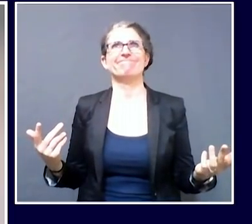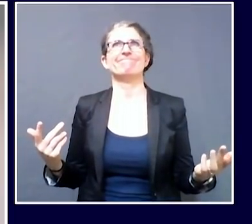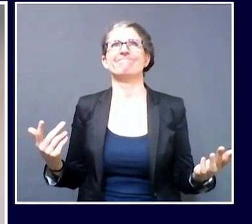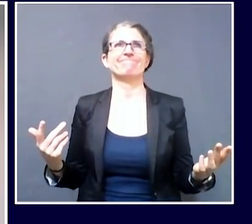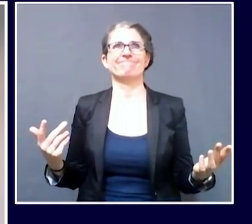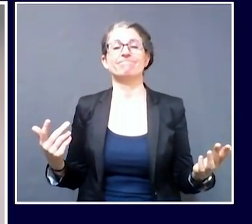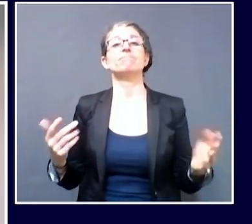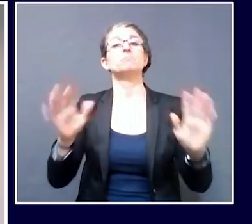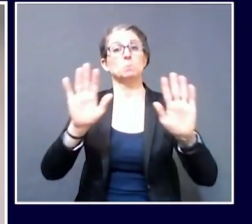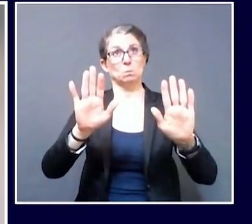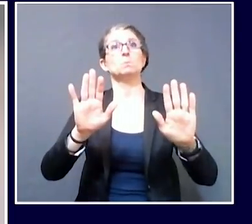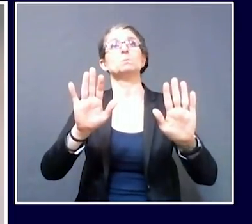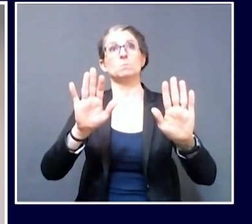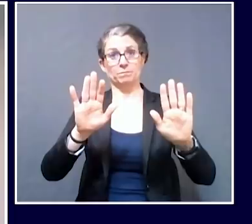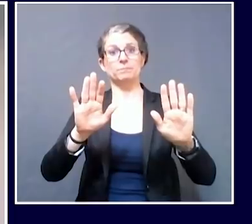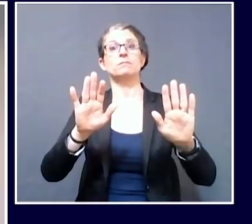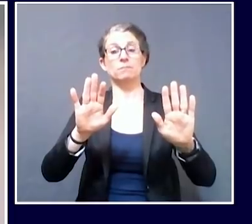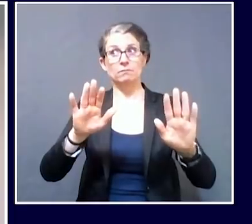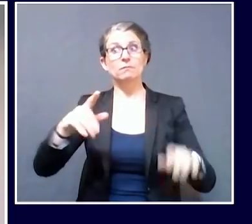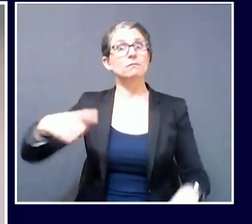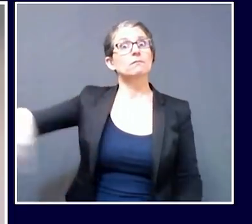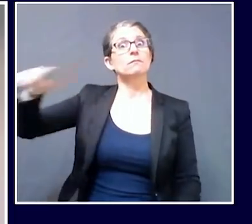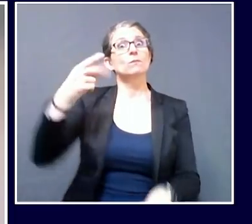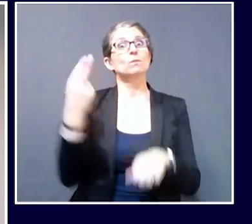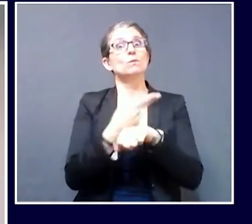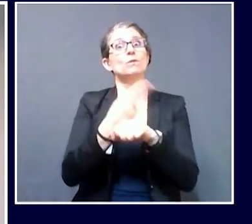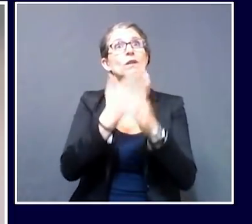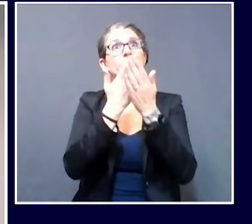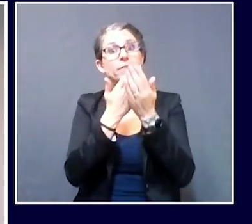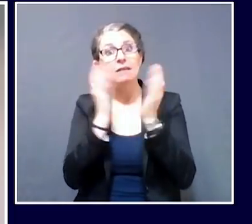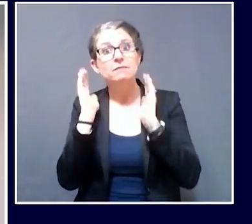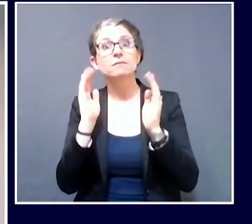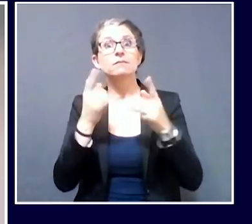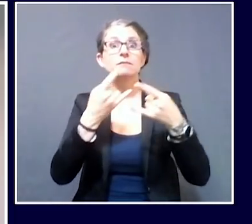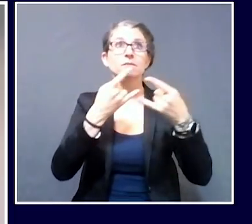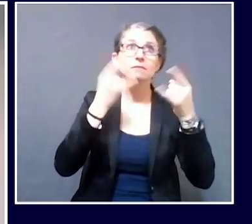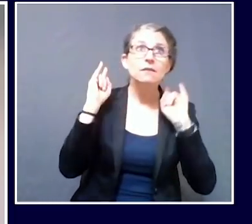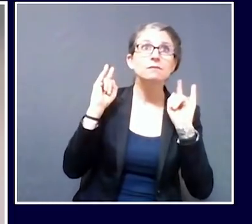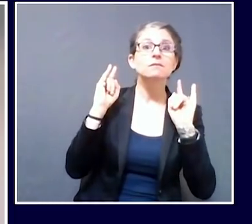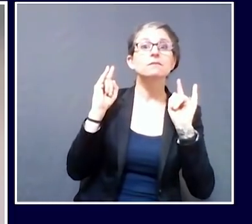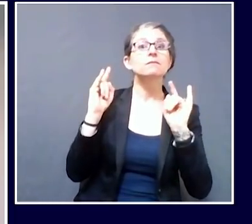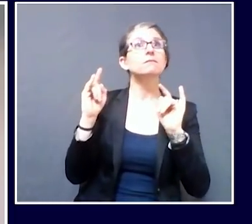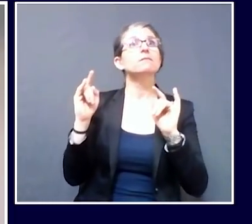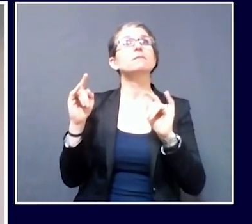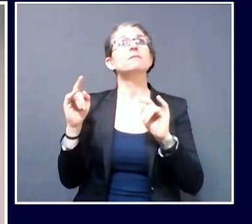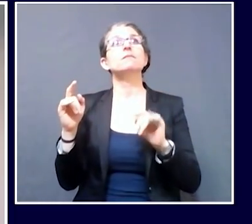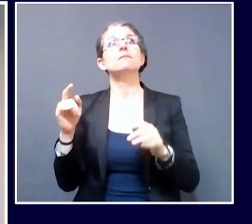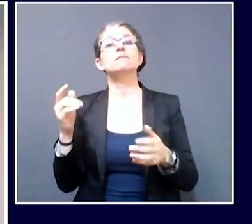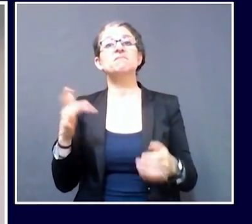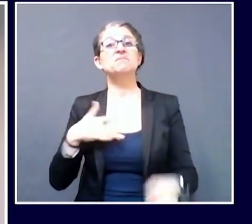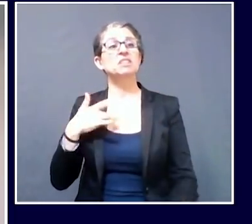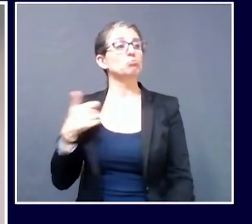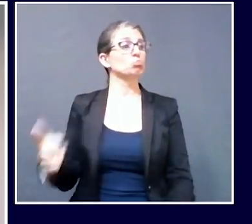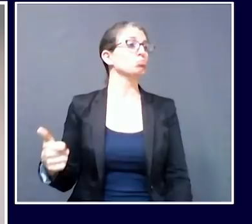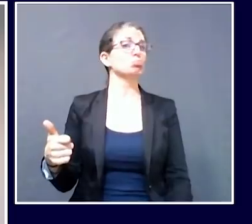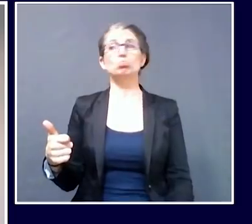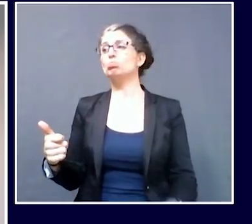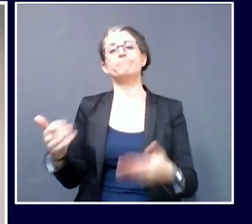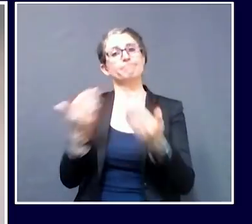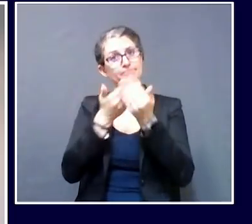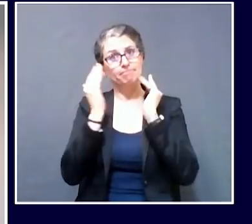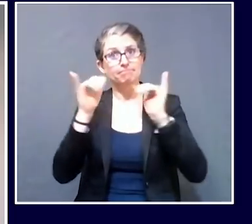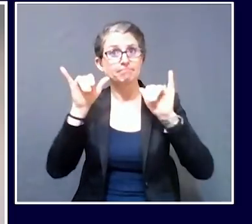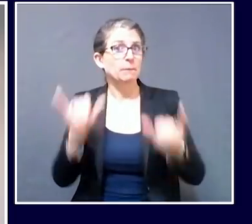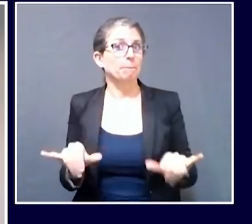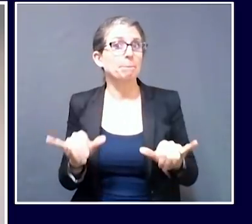coverings, even if people aren't feeling well. Then the other is what is called cohorting within the facility, which